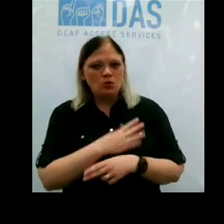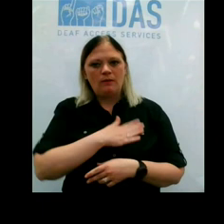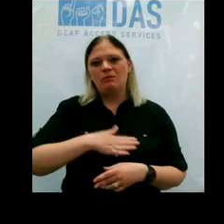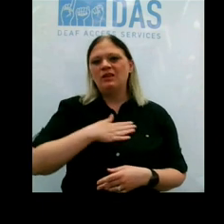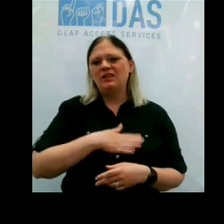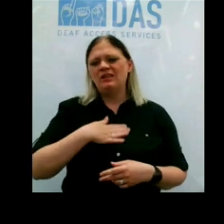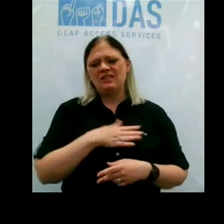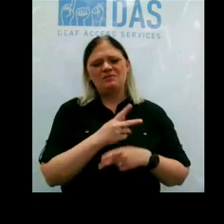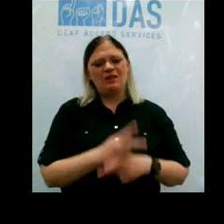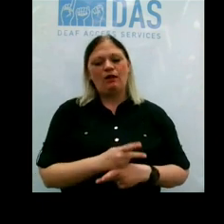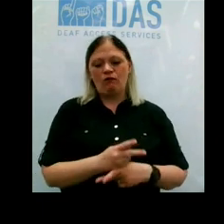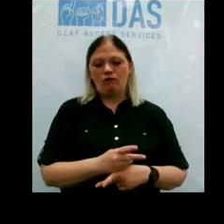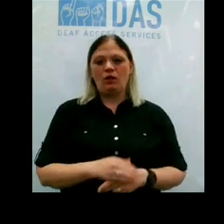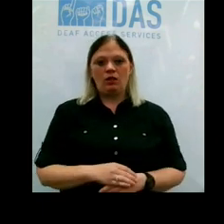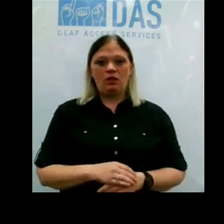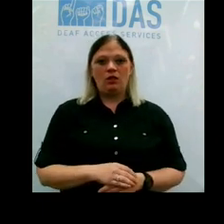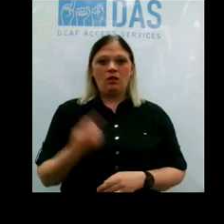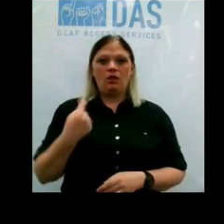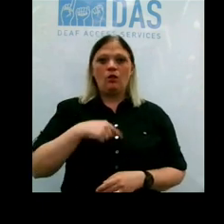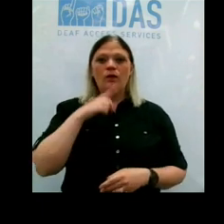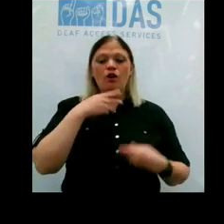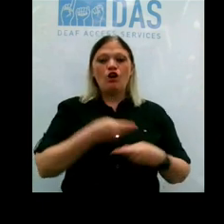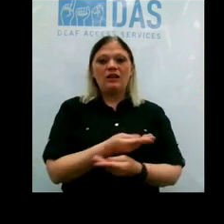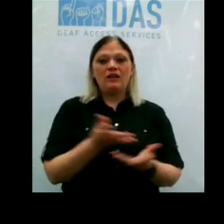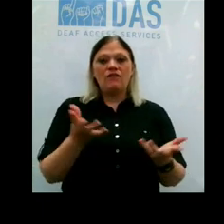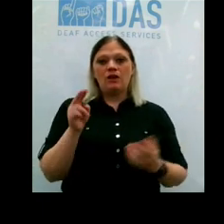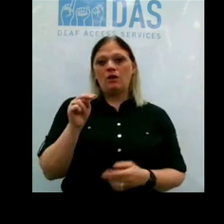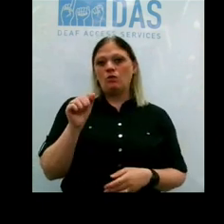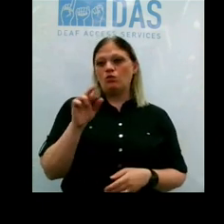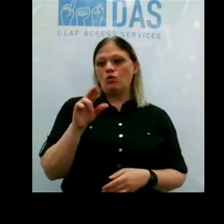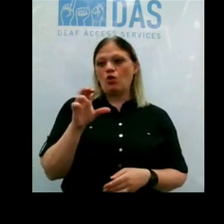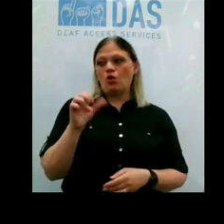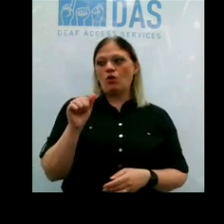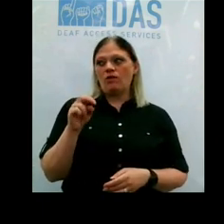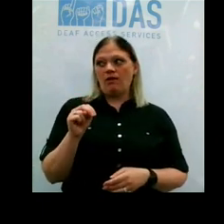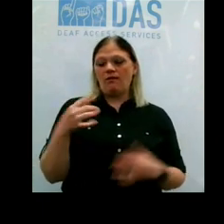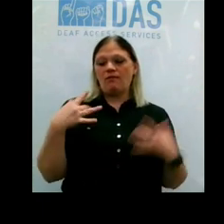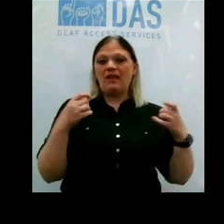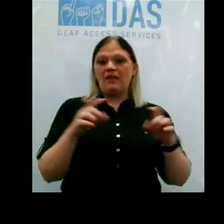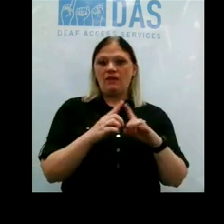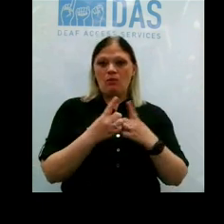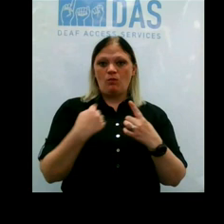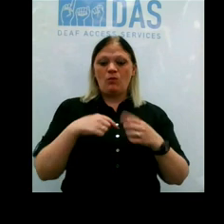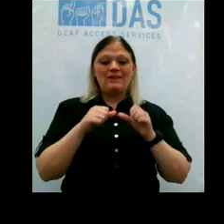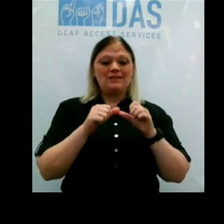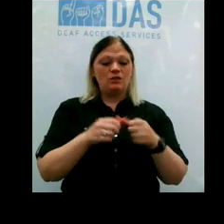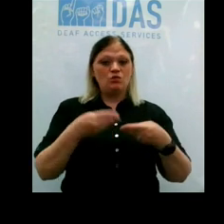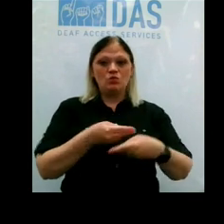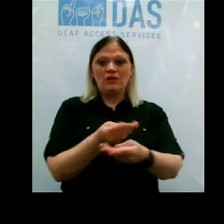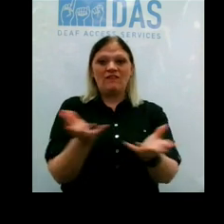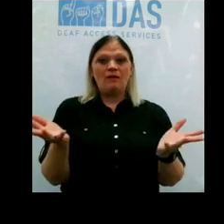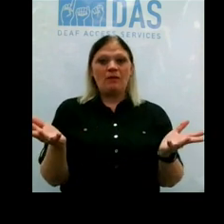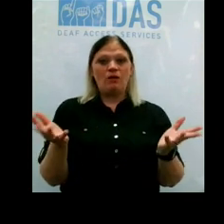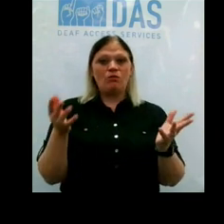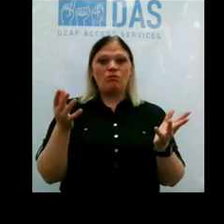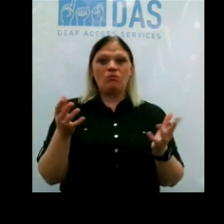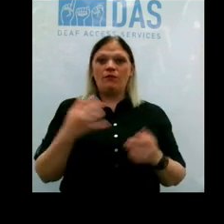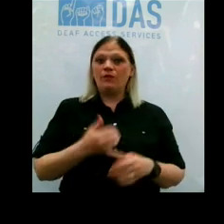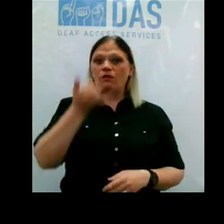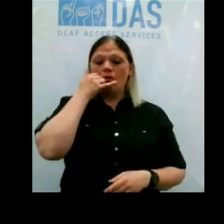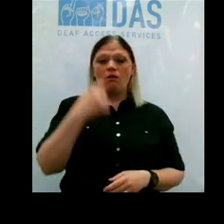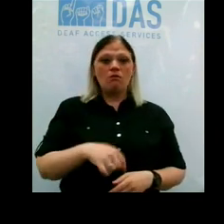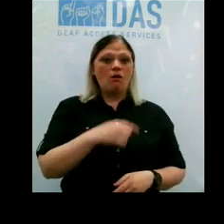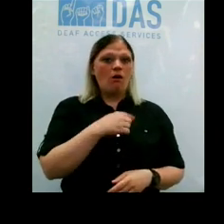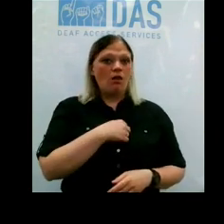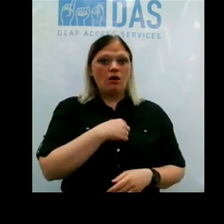careful. We are giving out Narcan in Erie County Health Department. We're still continuing to give those out. You can give us a call